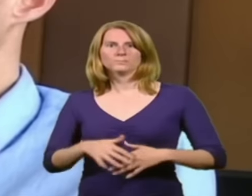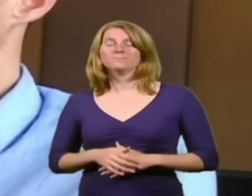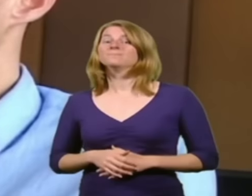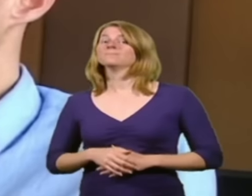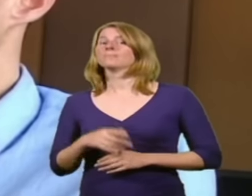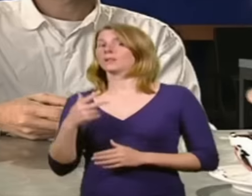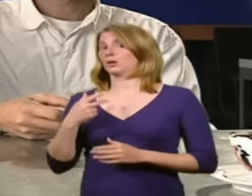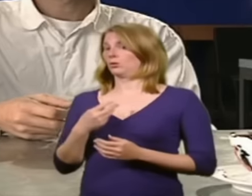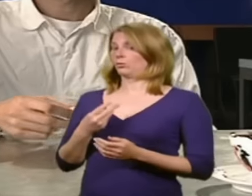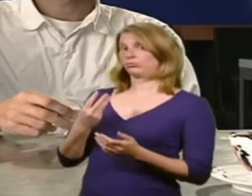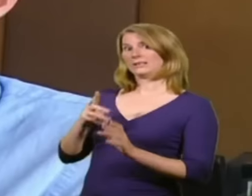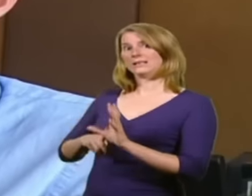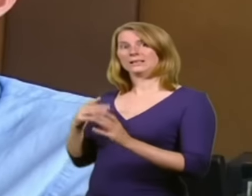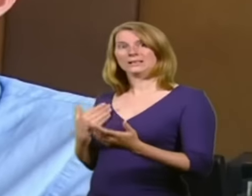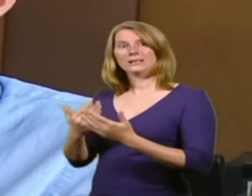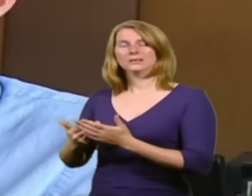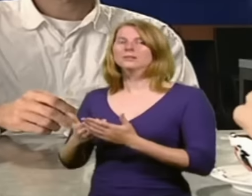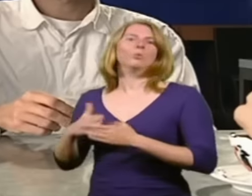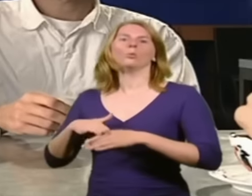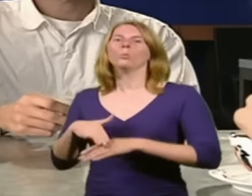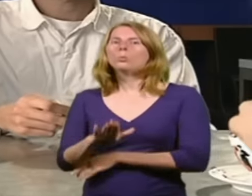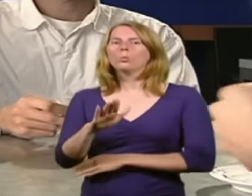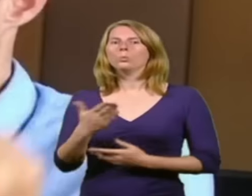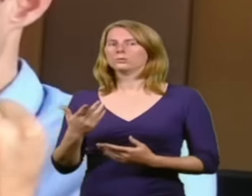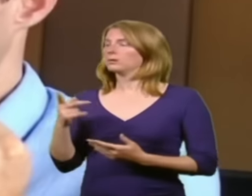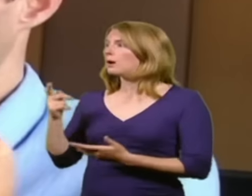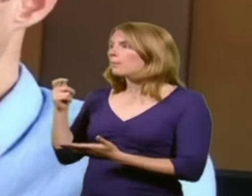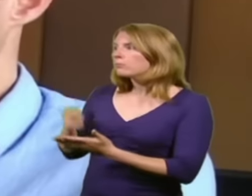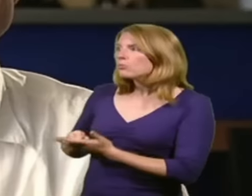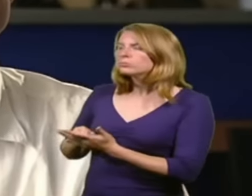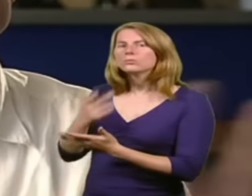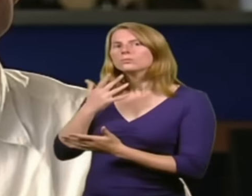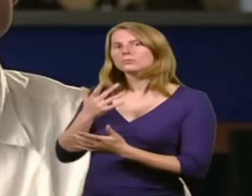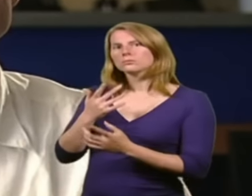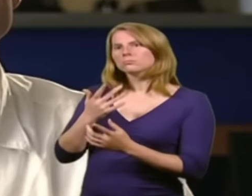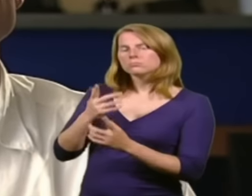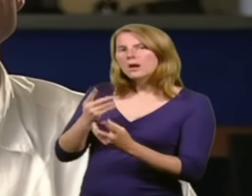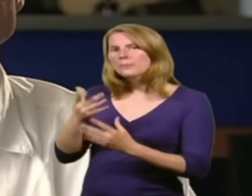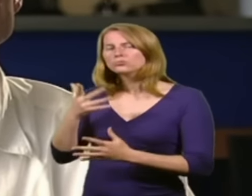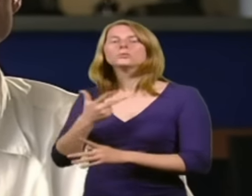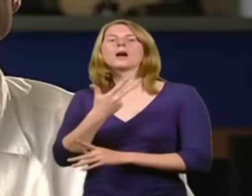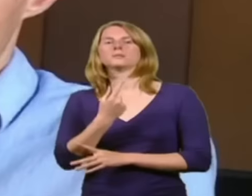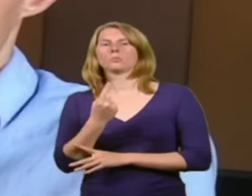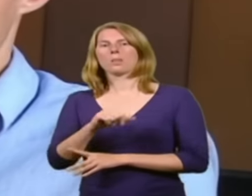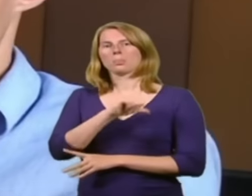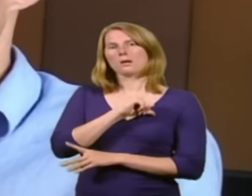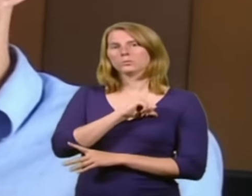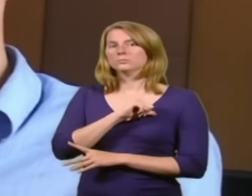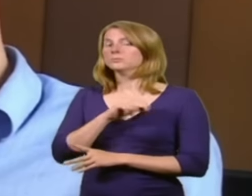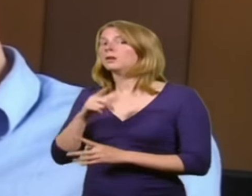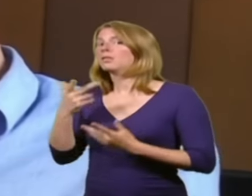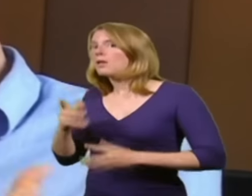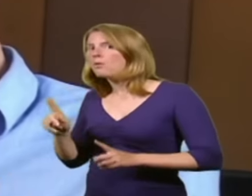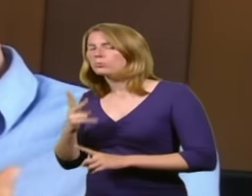So, what did you buy it for? 81. And it's on for? 2, 3, 5. Hey. Now, what about the whole idea of the House Doctor Show? mean, basically,